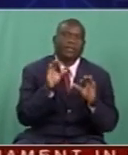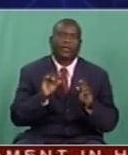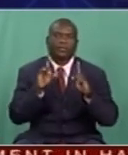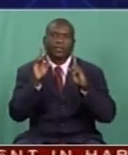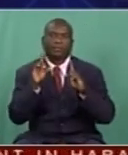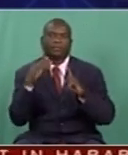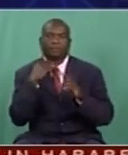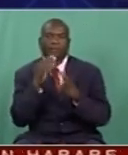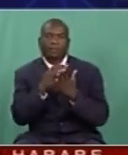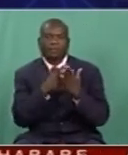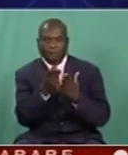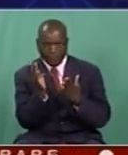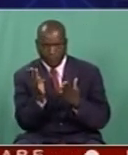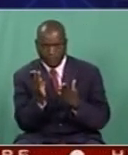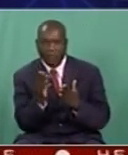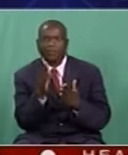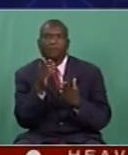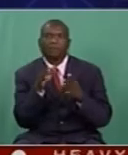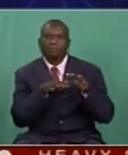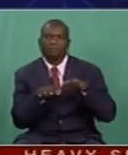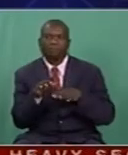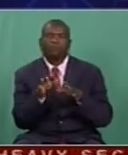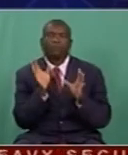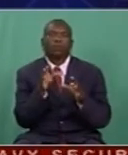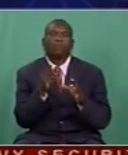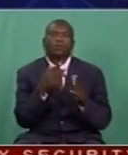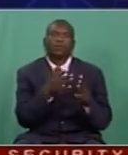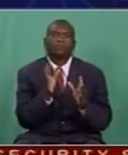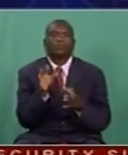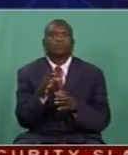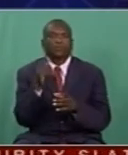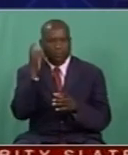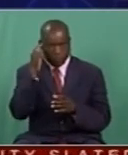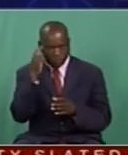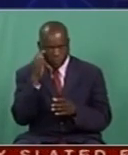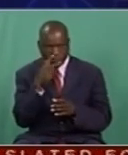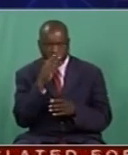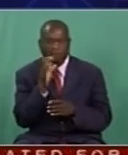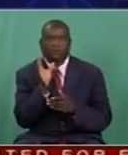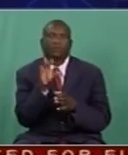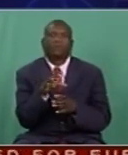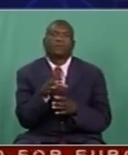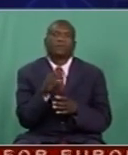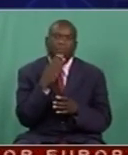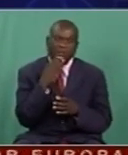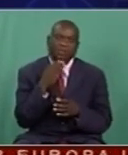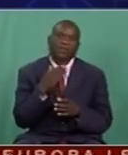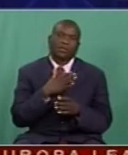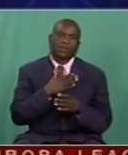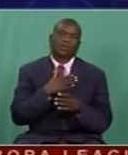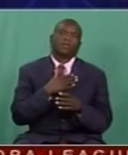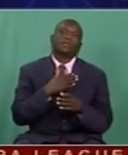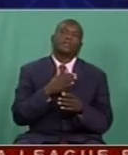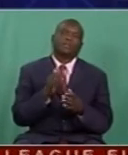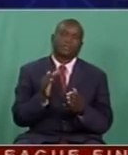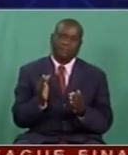operate commercially. We actually have operational costs that we incur. So it's critical that we then are able to get the ad spend that will enable us to meet the costs